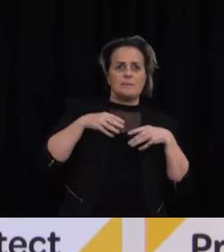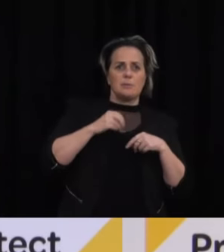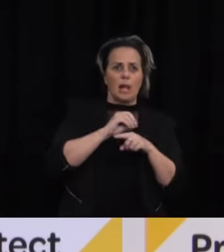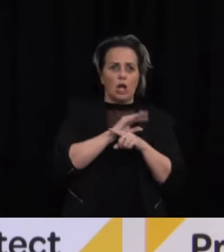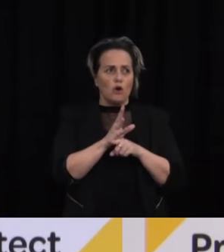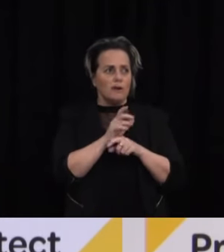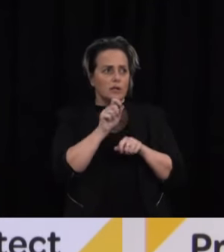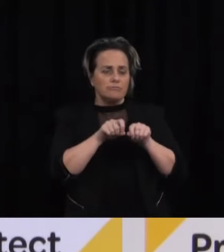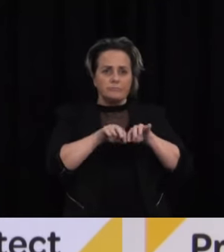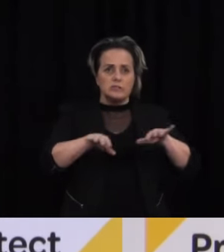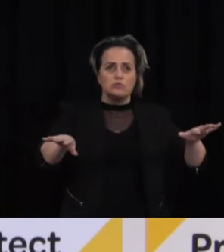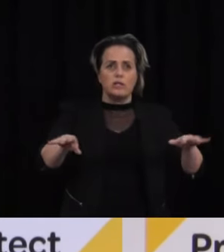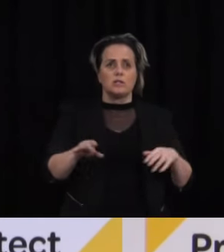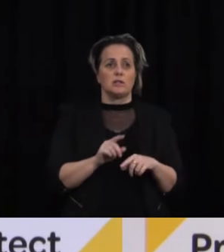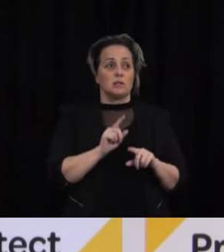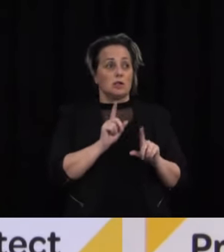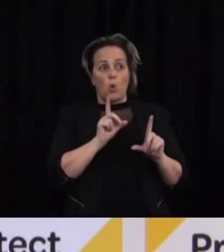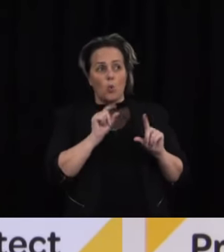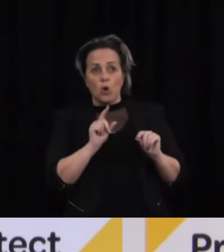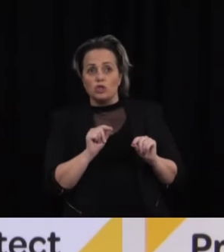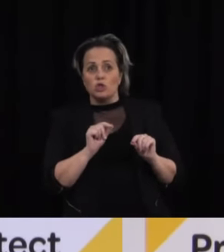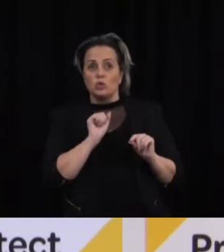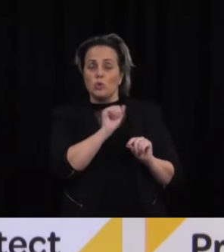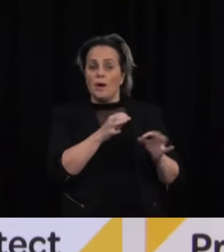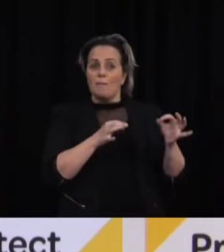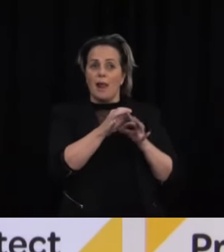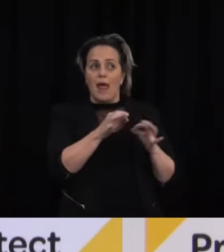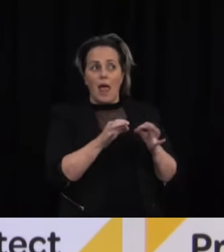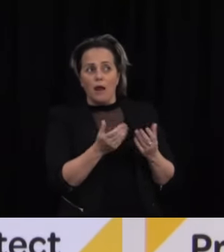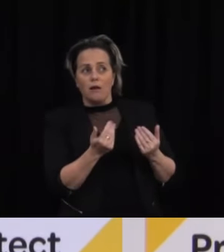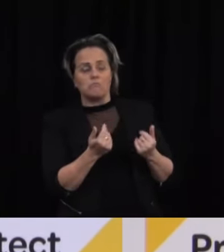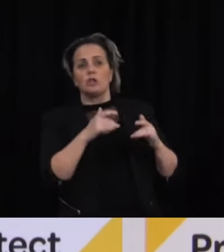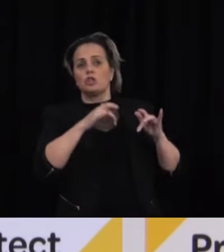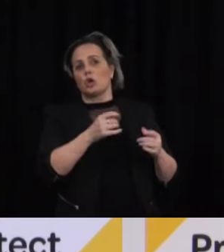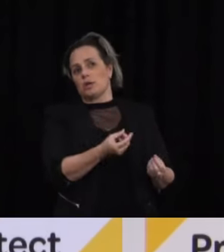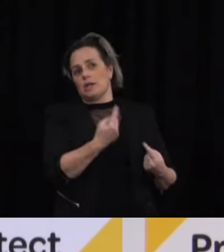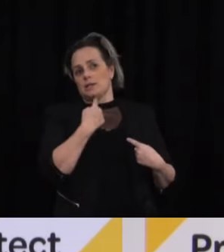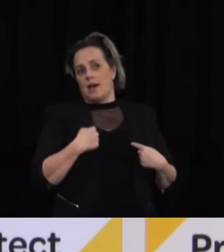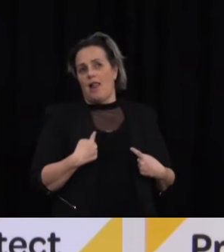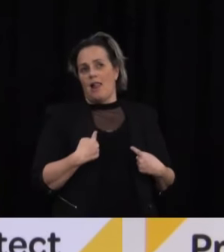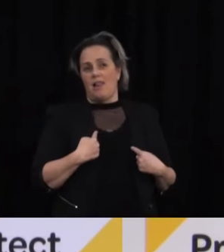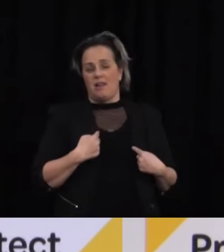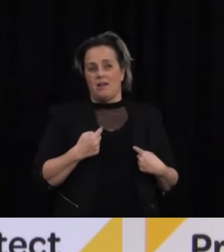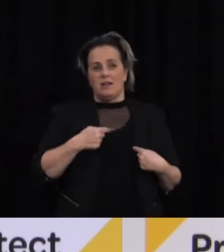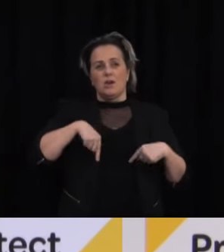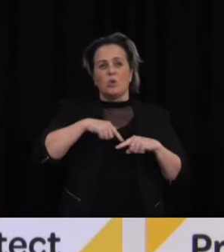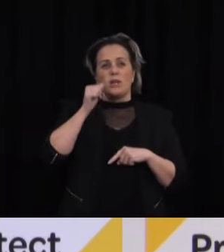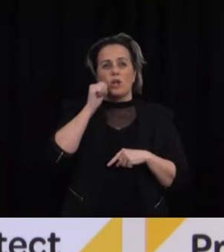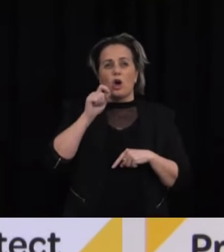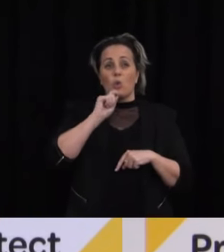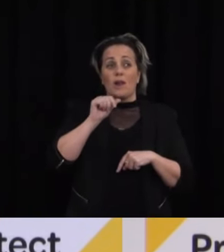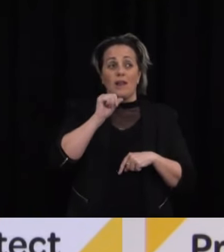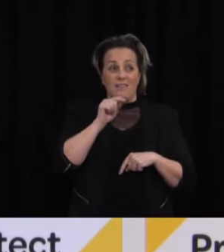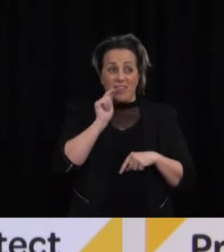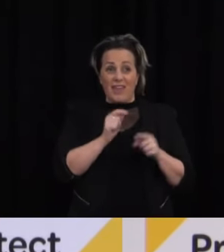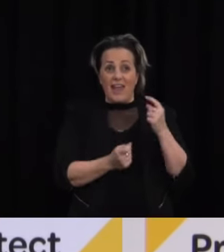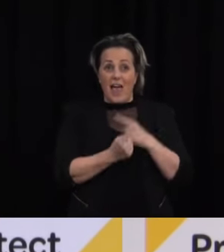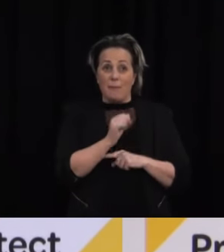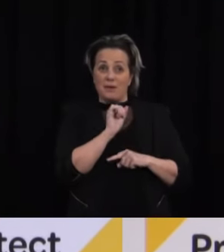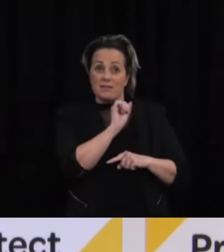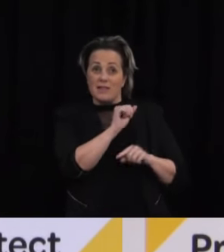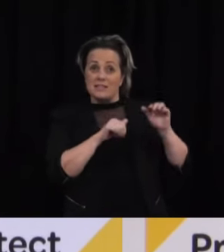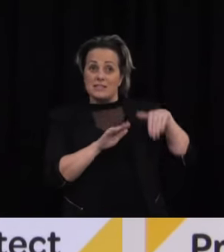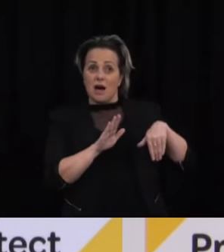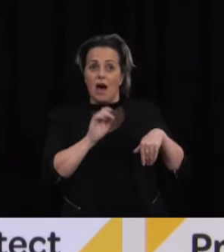what they would do in certain scenarios because it would almost certainly result in significant numbers of cases in the community, they've given no